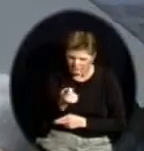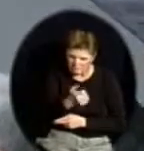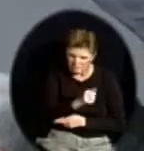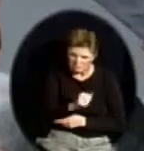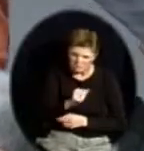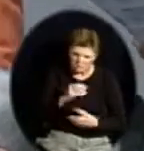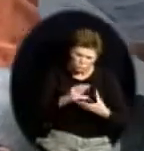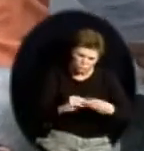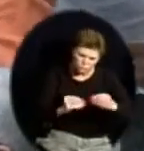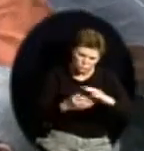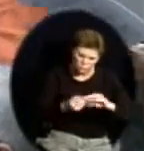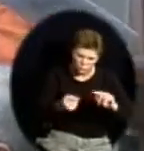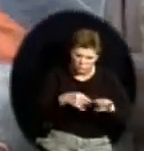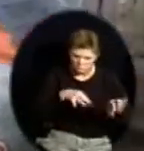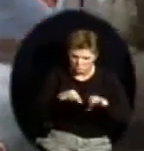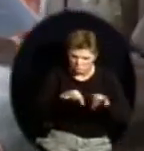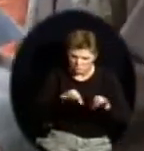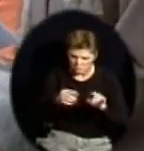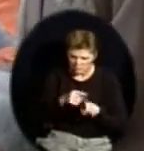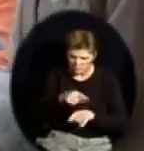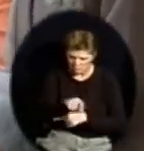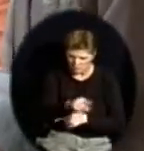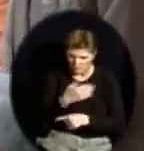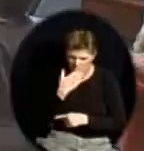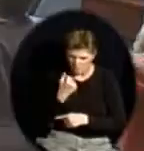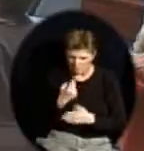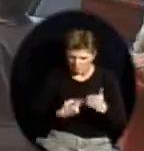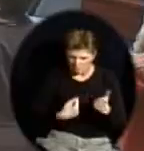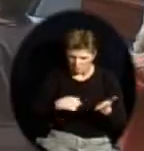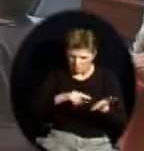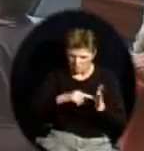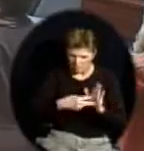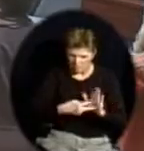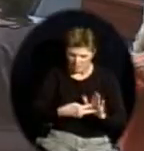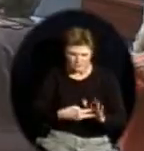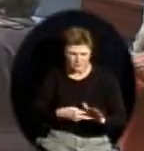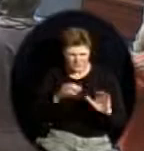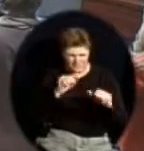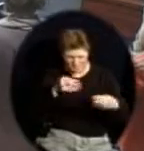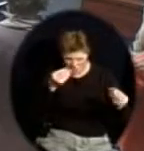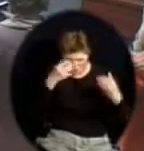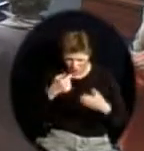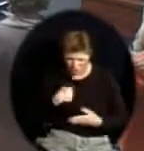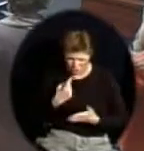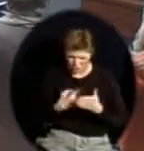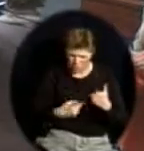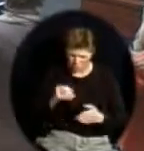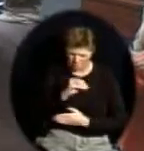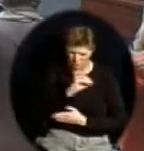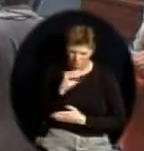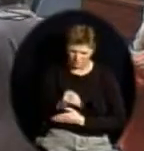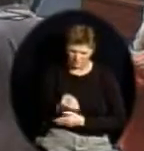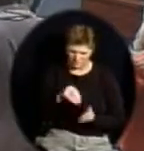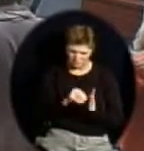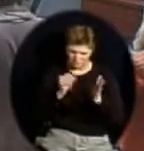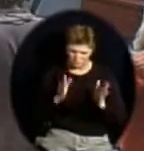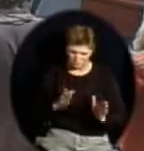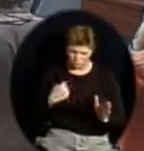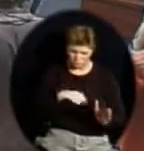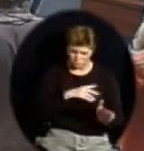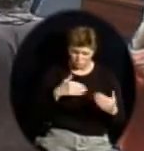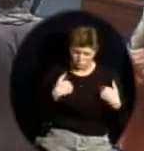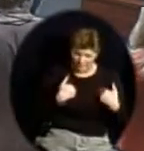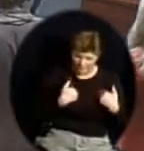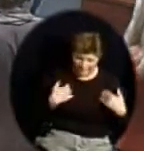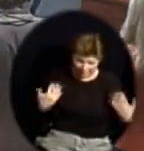Go ahead. Give me an idea of what percentage of students we have that would, I mean, what's our percentage